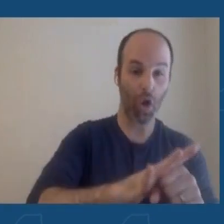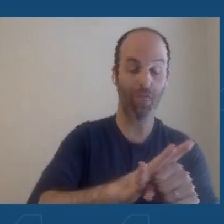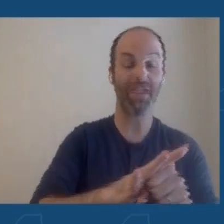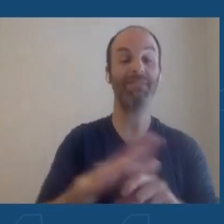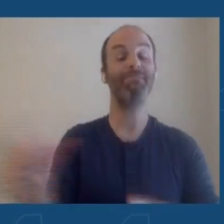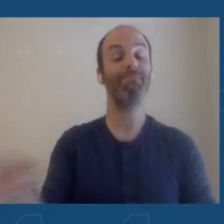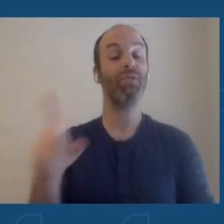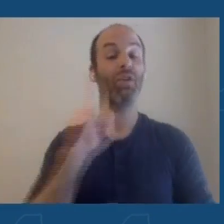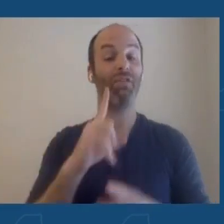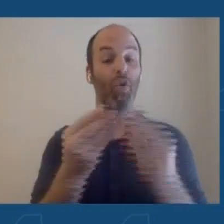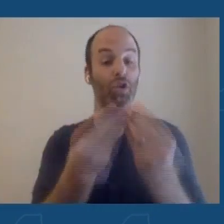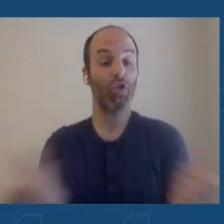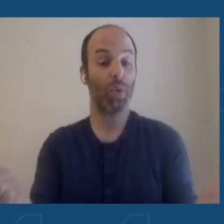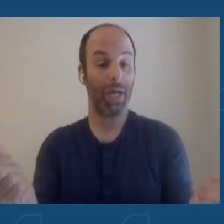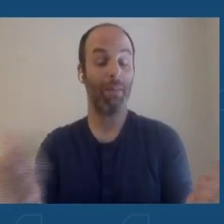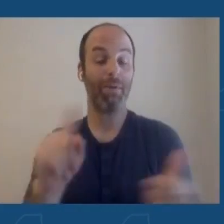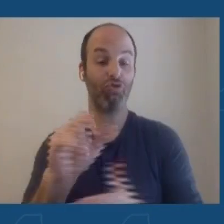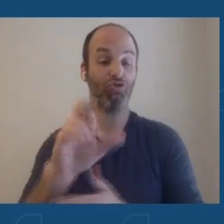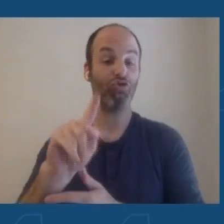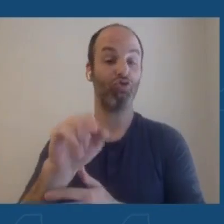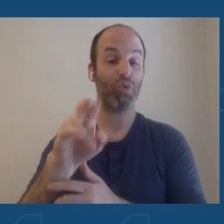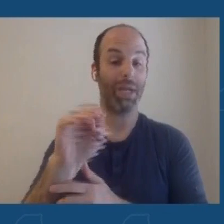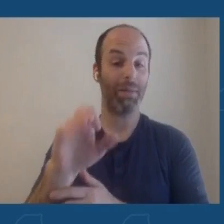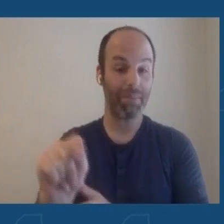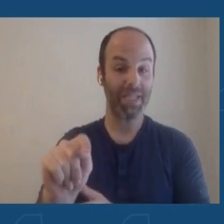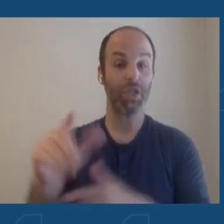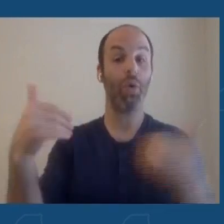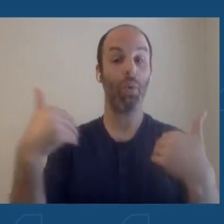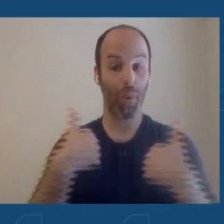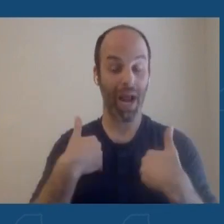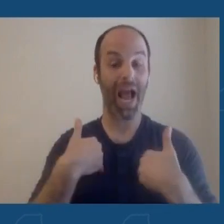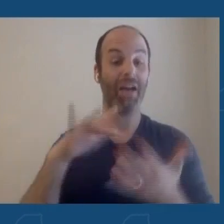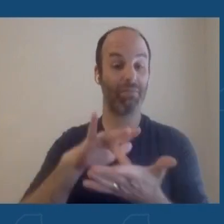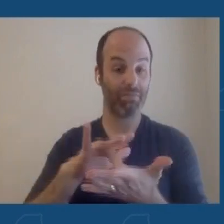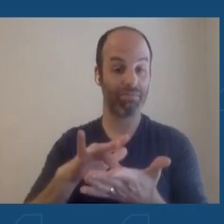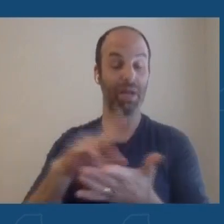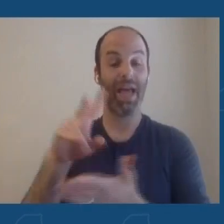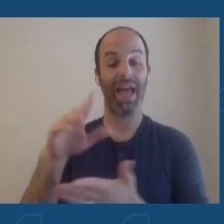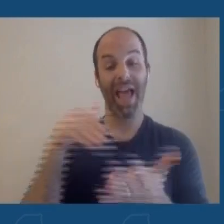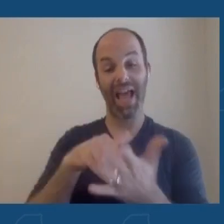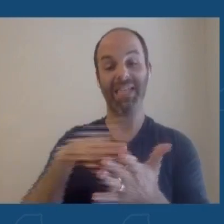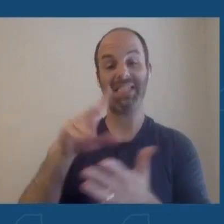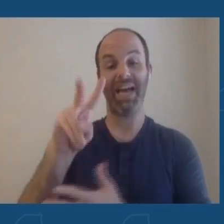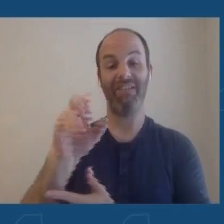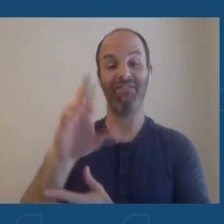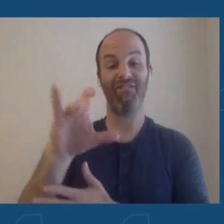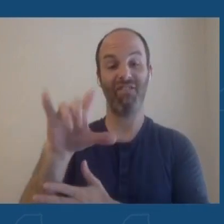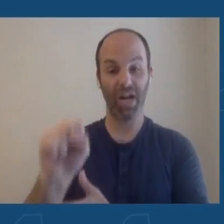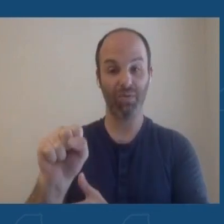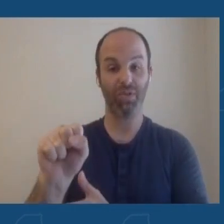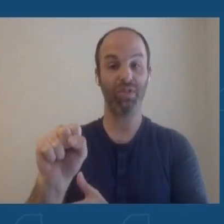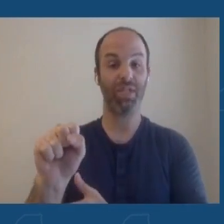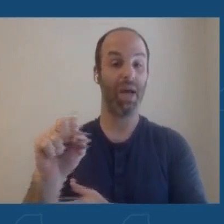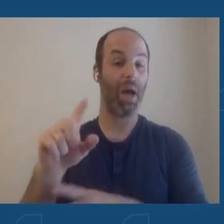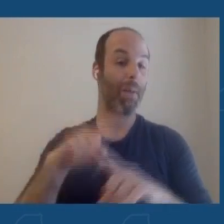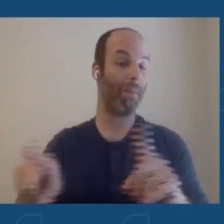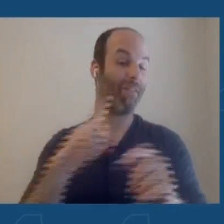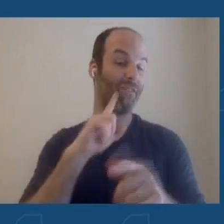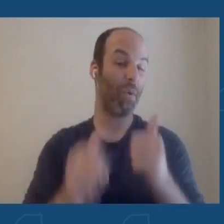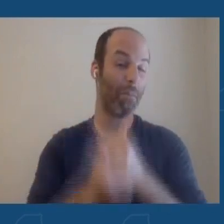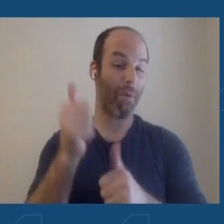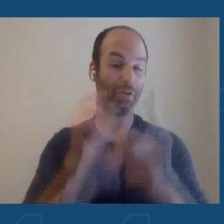treatment, there are antivirals available for treatment, but for most people, the treatment will be symptomatic.